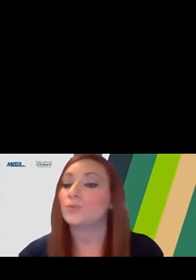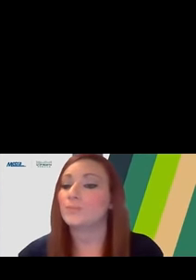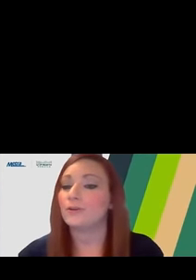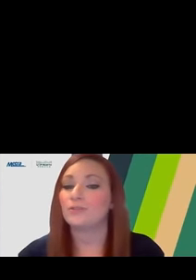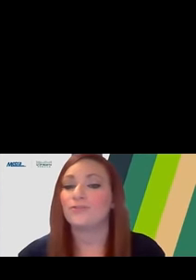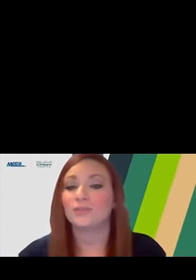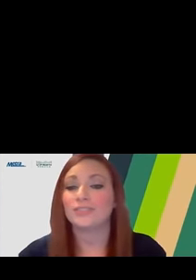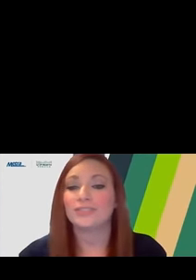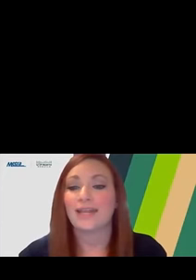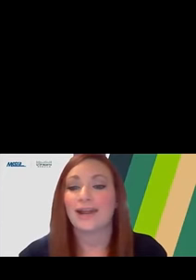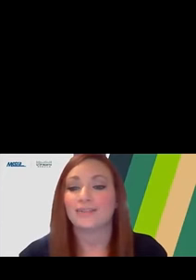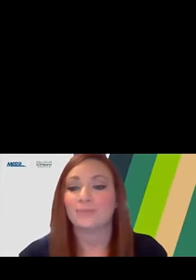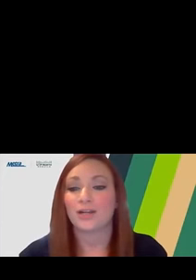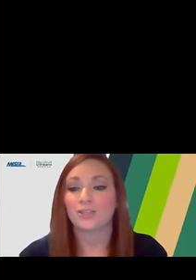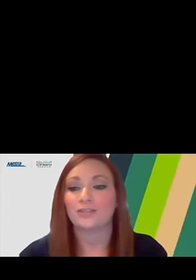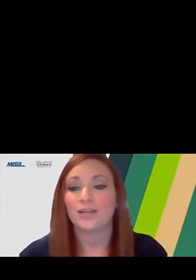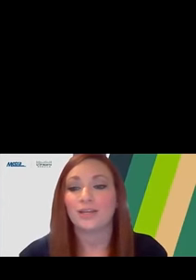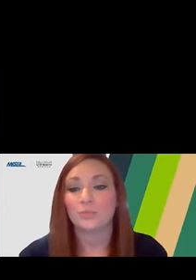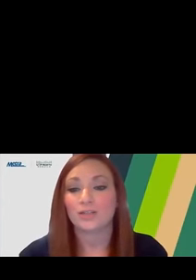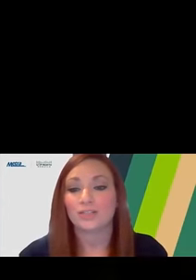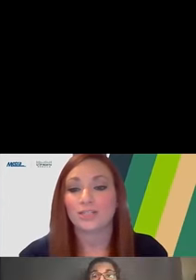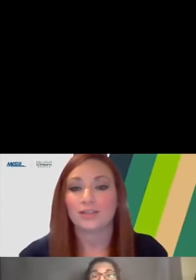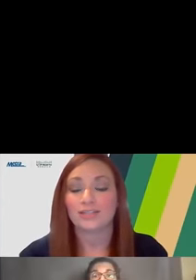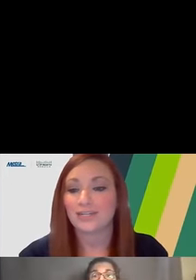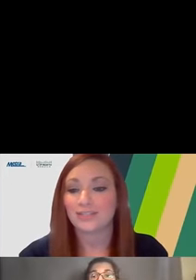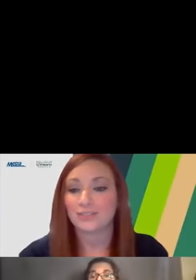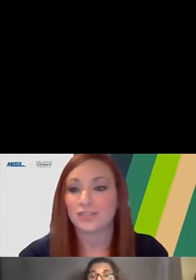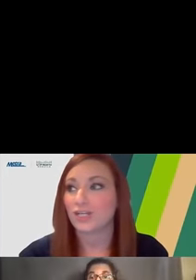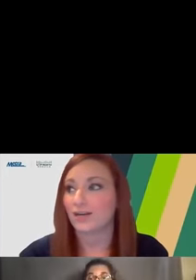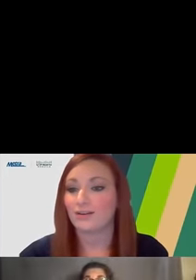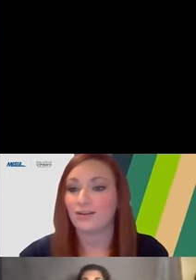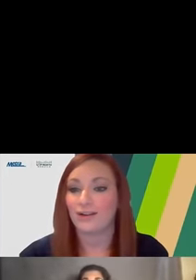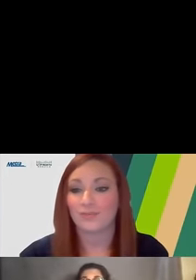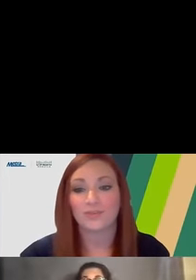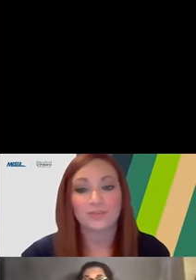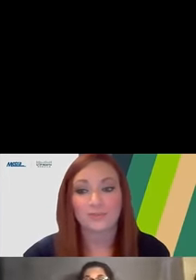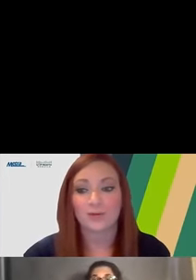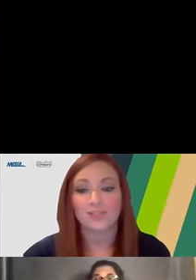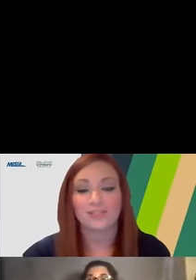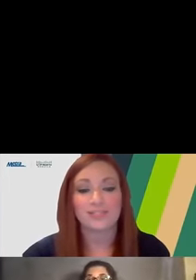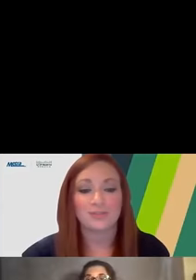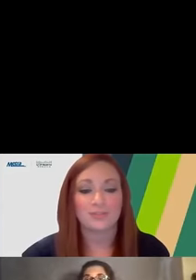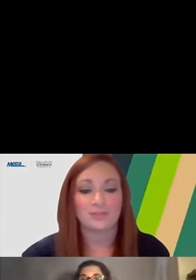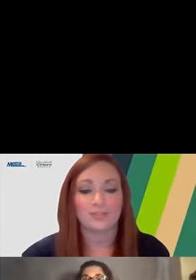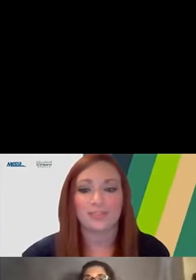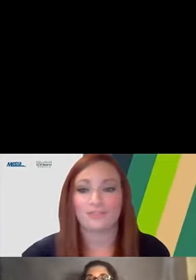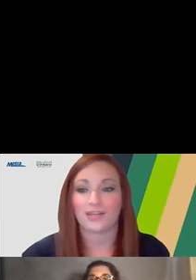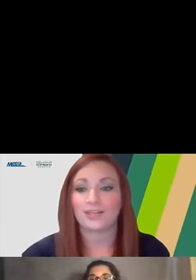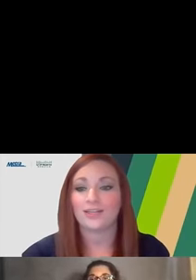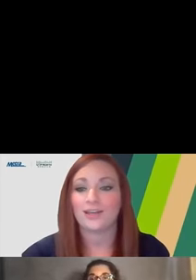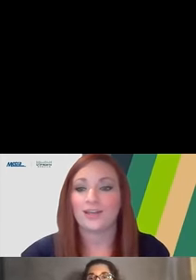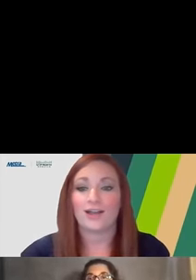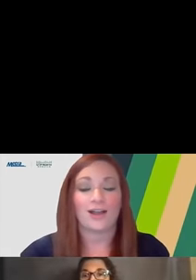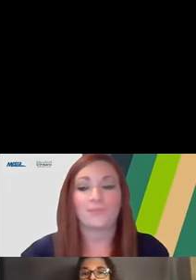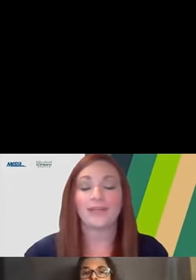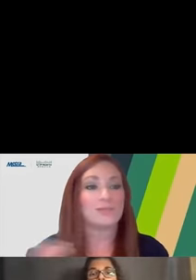North Rebuild Fullerton to Addison project, and we're excited to share the project details with you this evening.